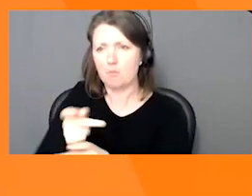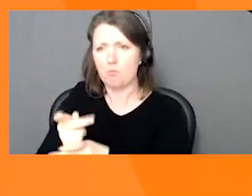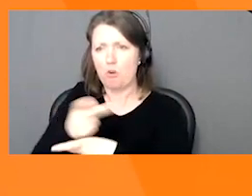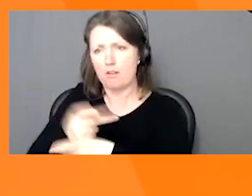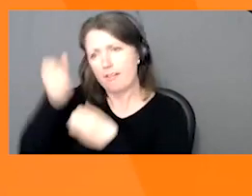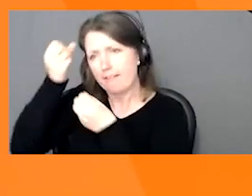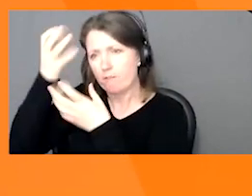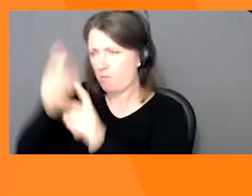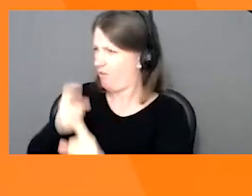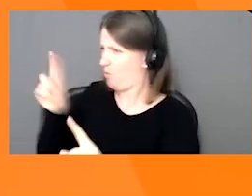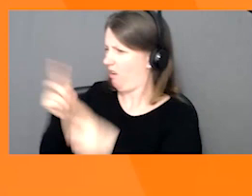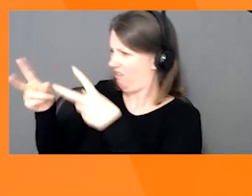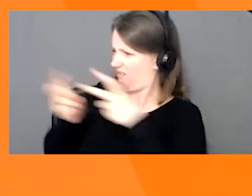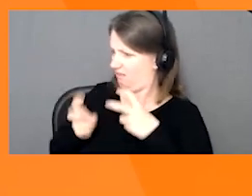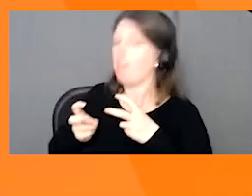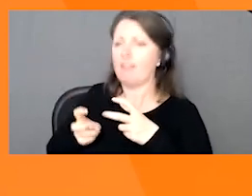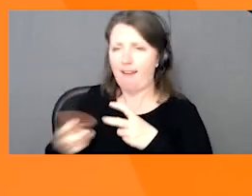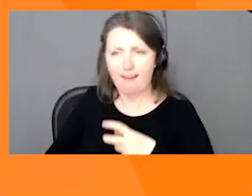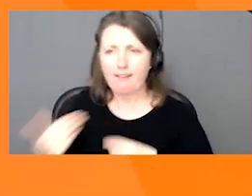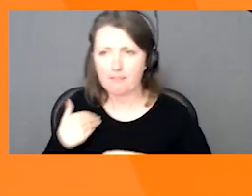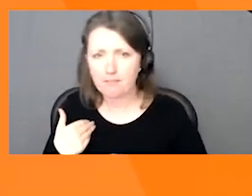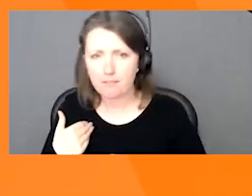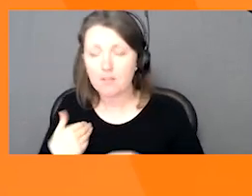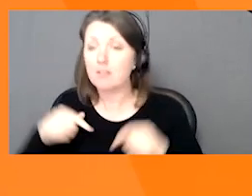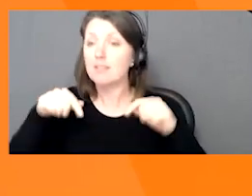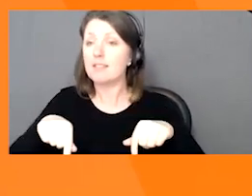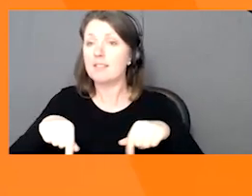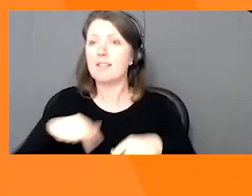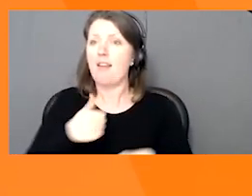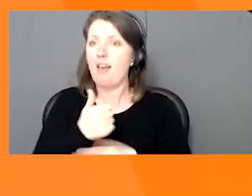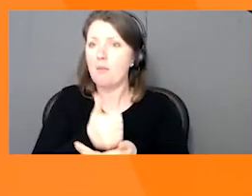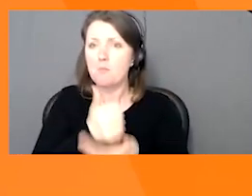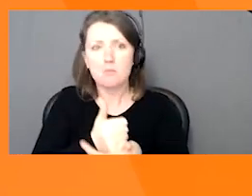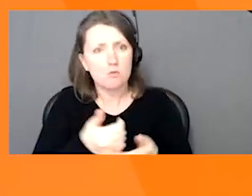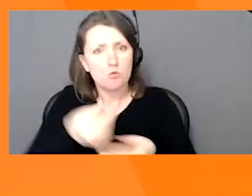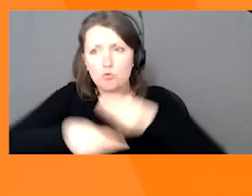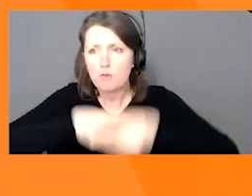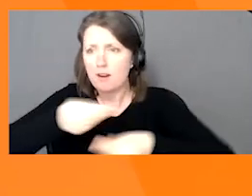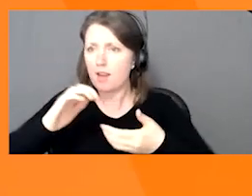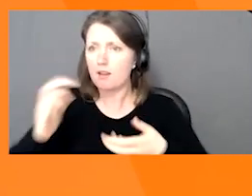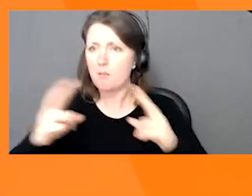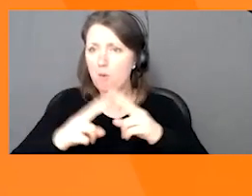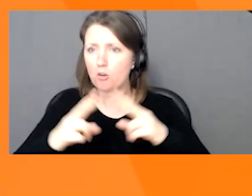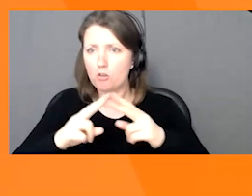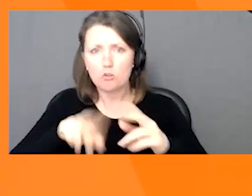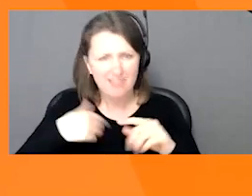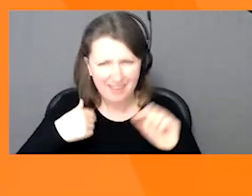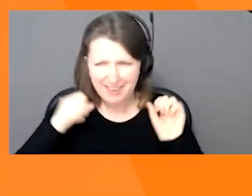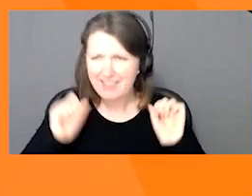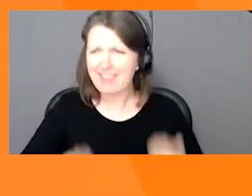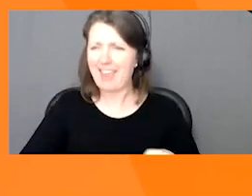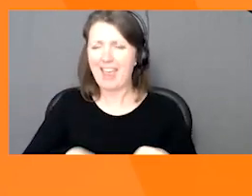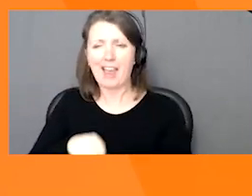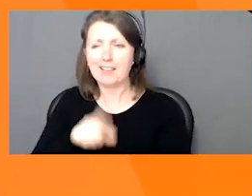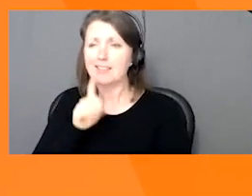information. Our suite of solutions allow trading partners to speak to one another using one powerful global language of